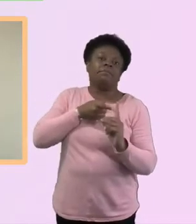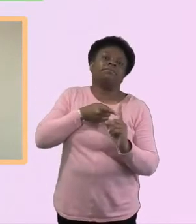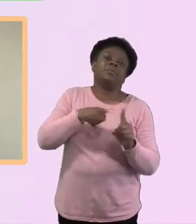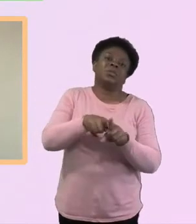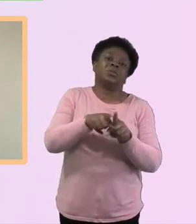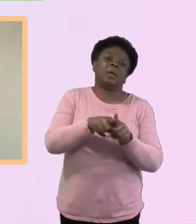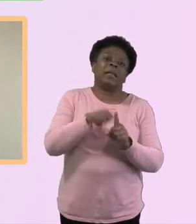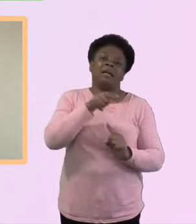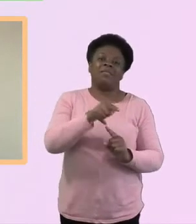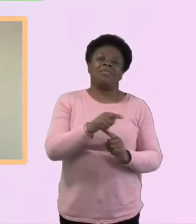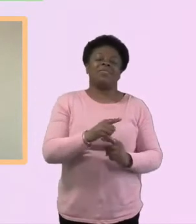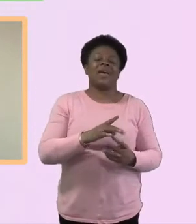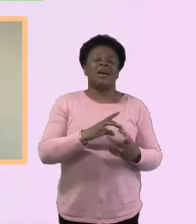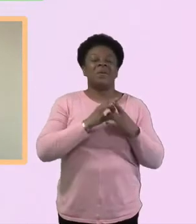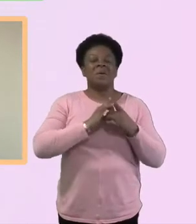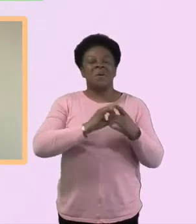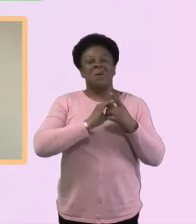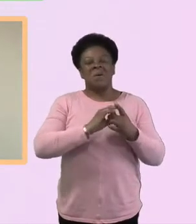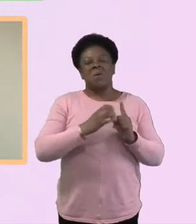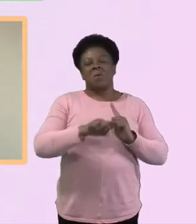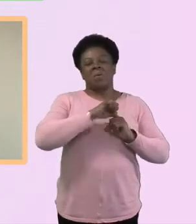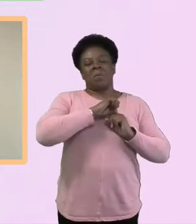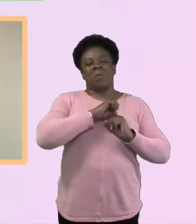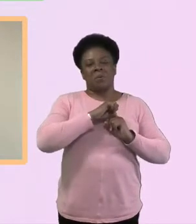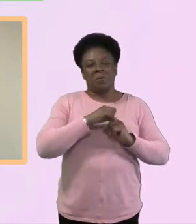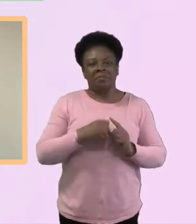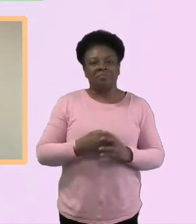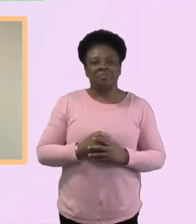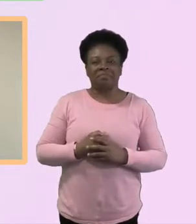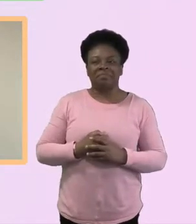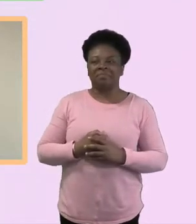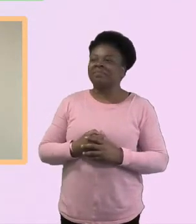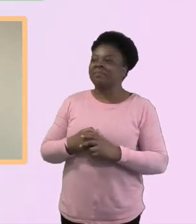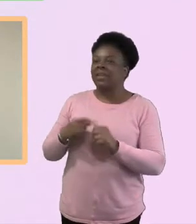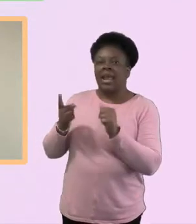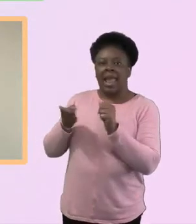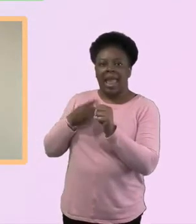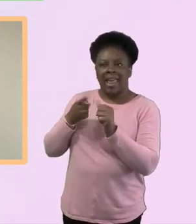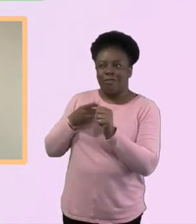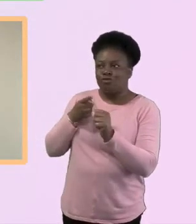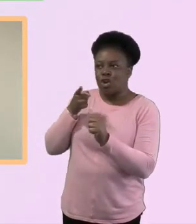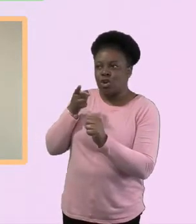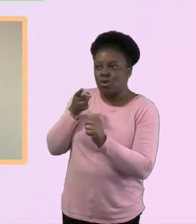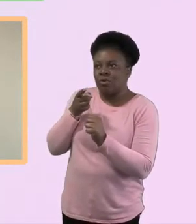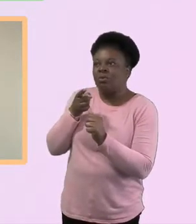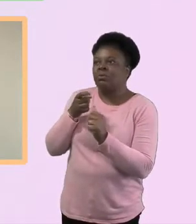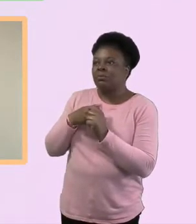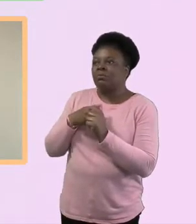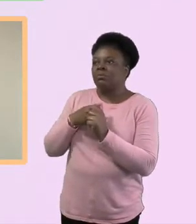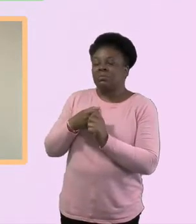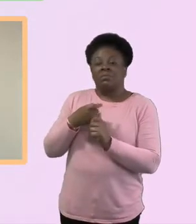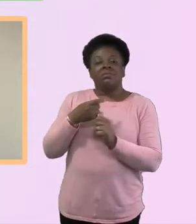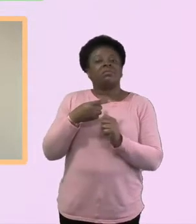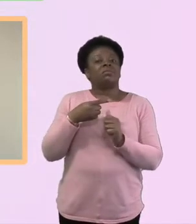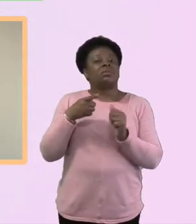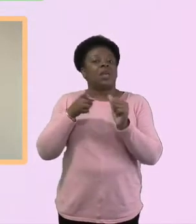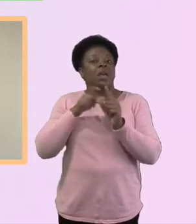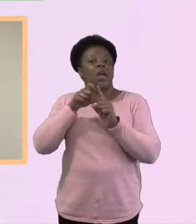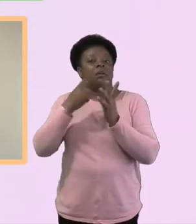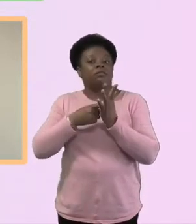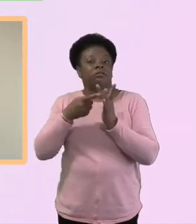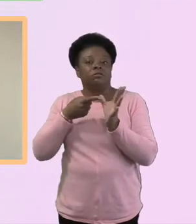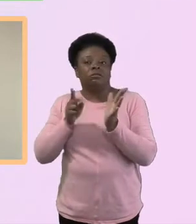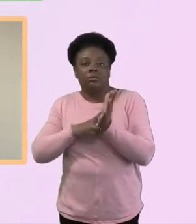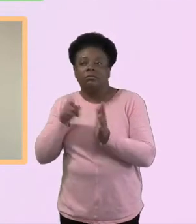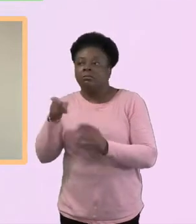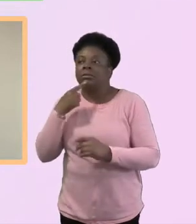too. Yeah. And I think it resonates with, with, I mean, the, the greatest commands, right? Love God and love people. And I think so often we